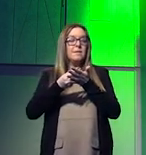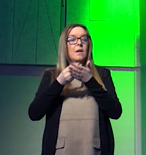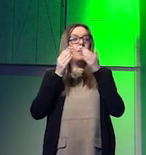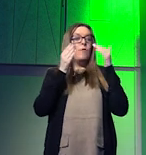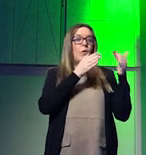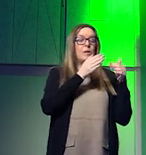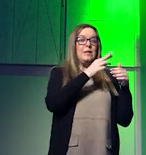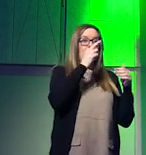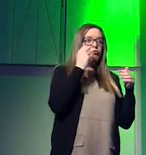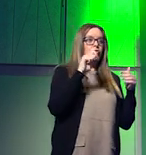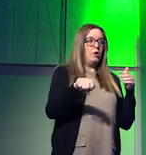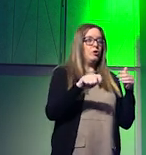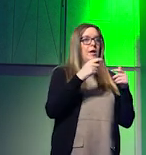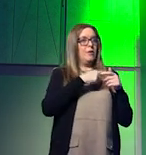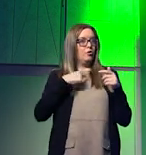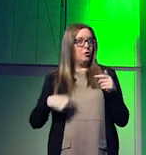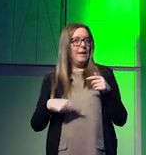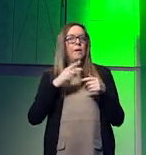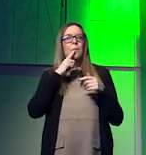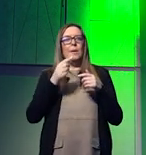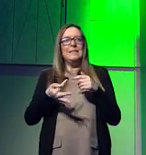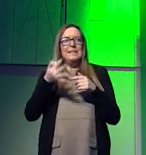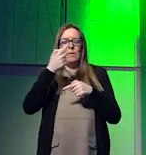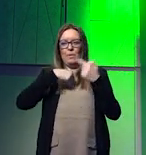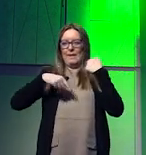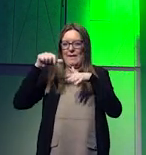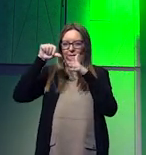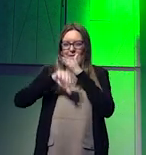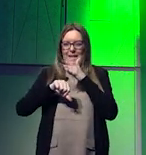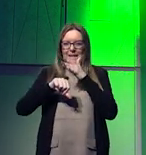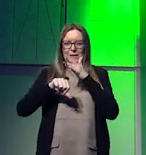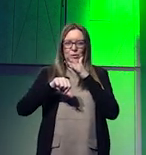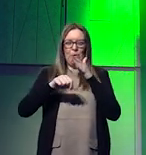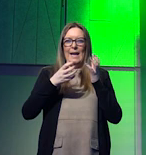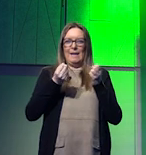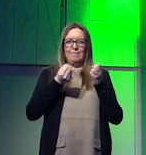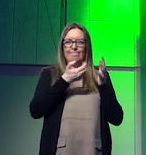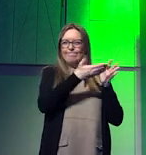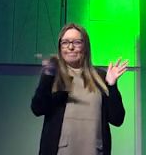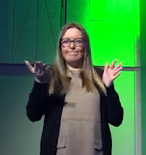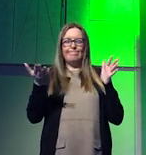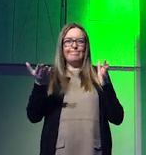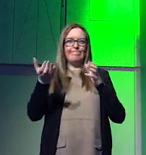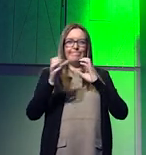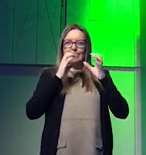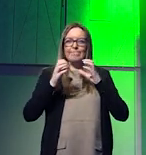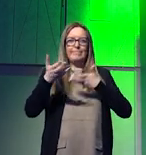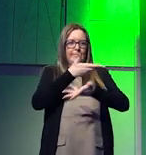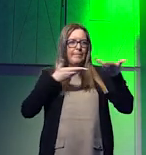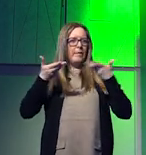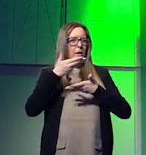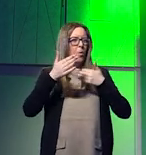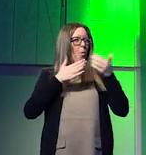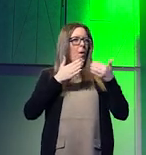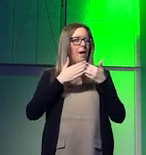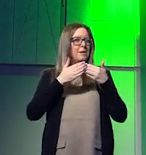But if we fail to bring those dependencies into the wider context, we fail to understand what security is